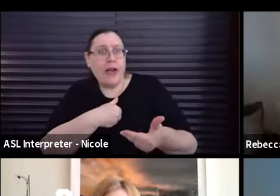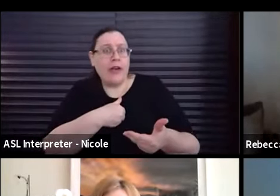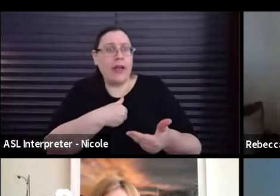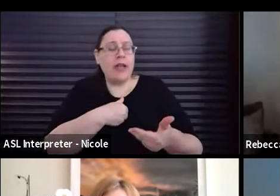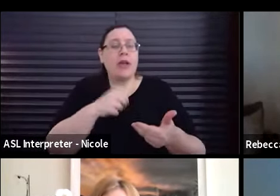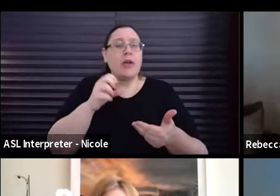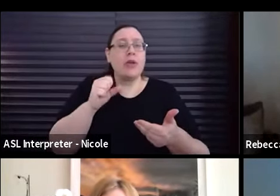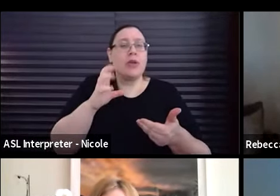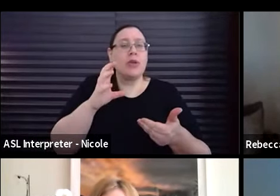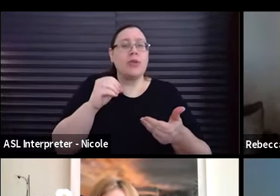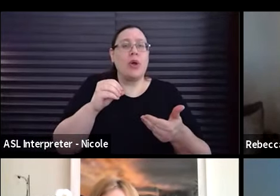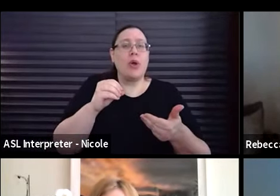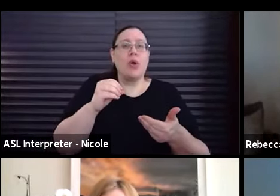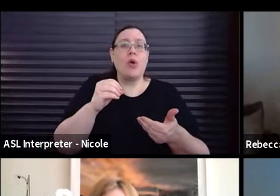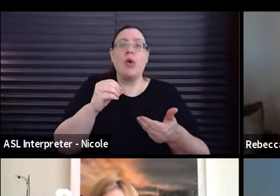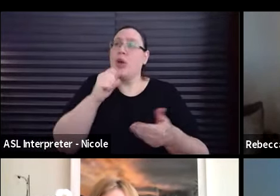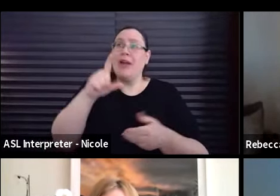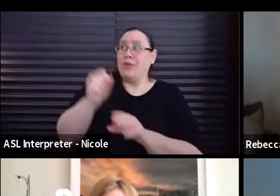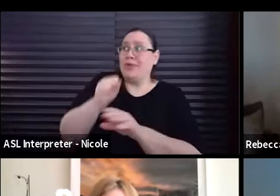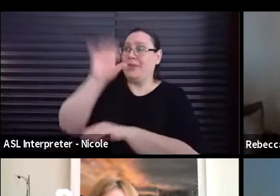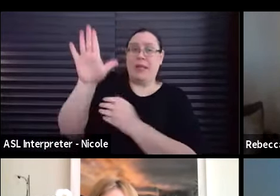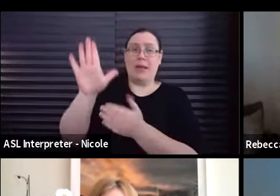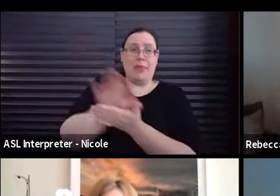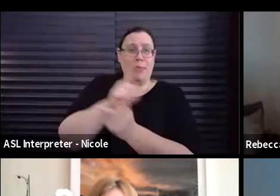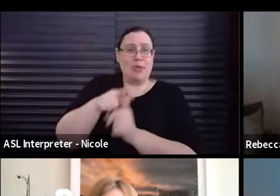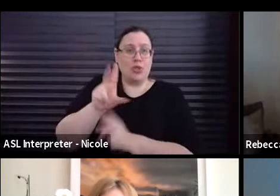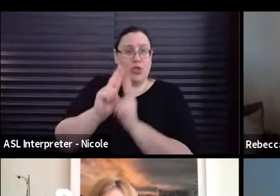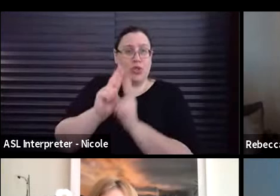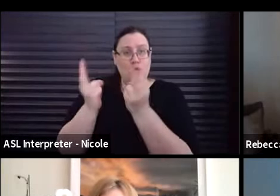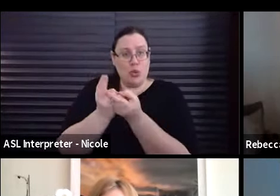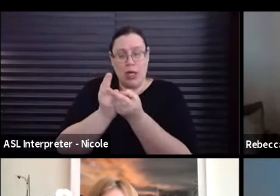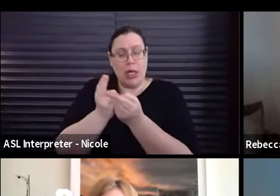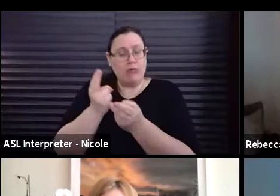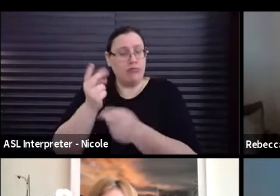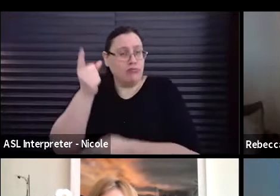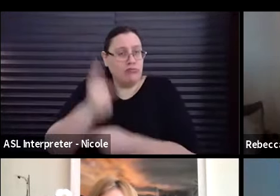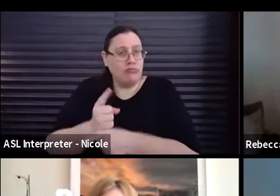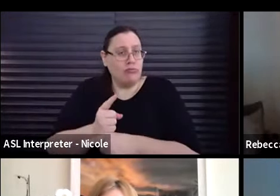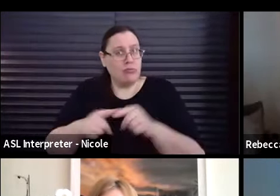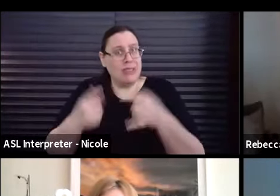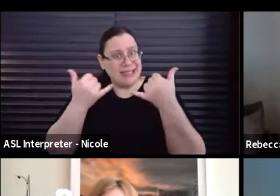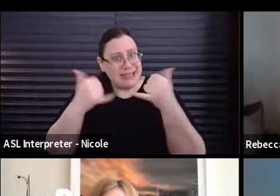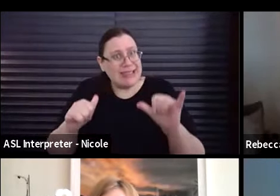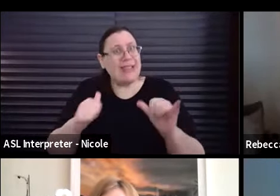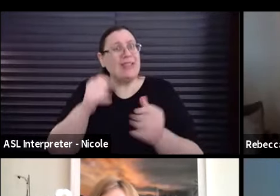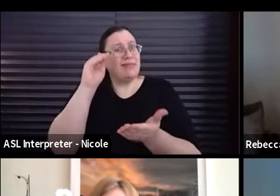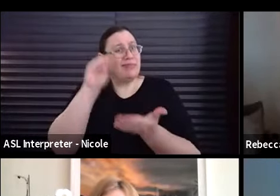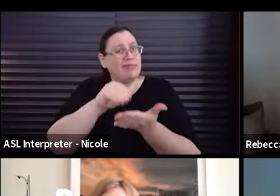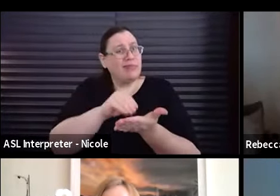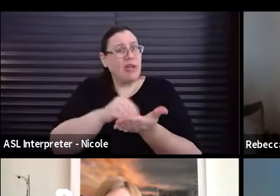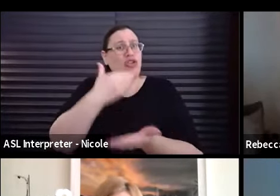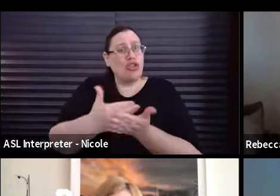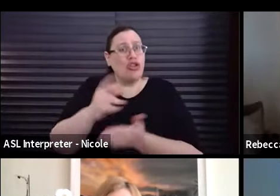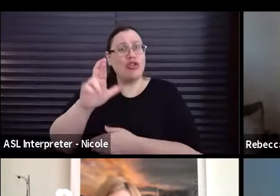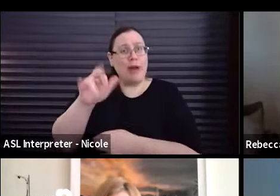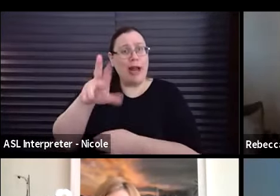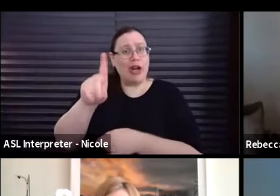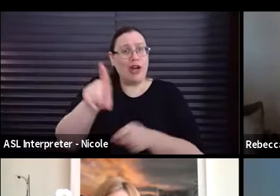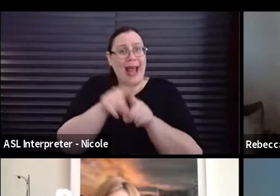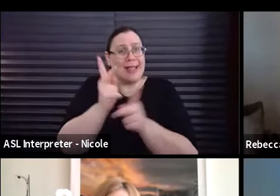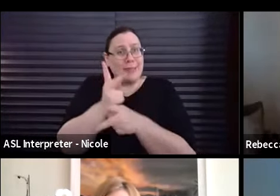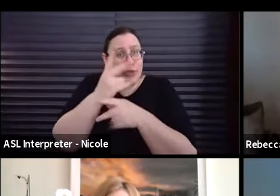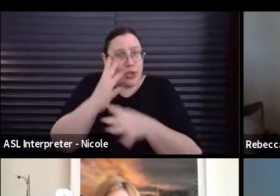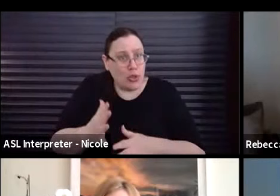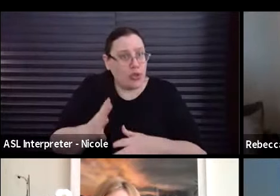have to submit those documents to the union, you know, doesn't mean that you still shouldn't keep good records as a, as a producer, you know, you are still producing